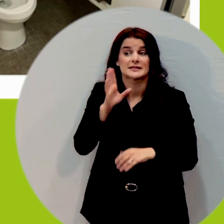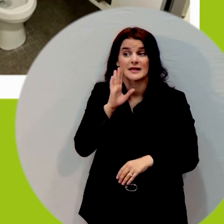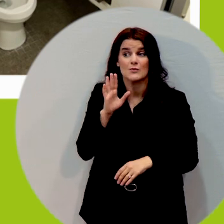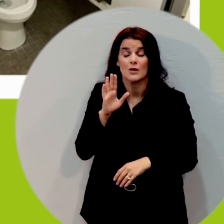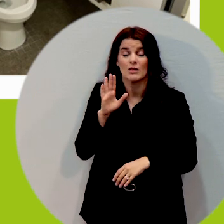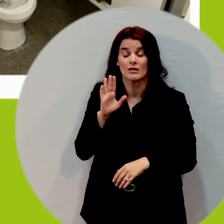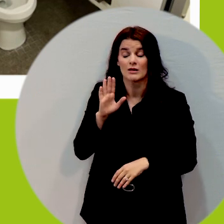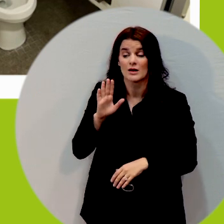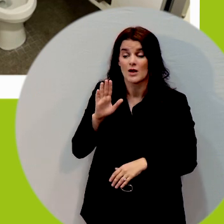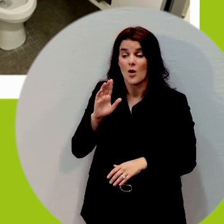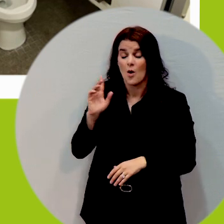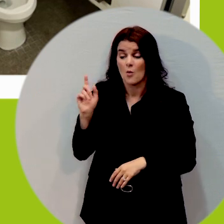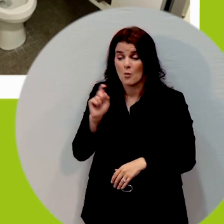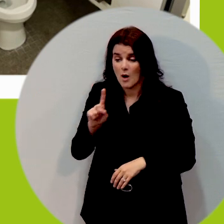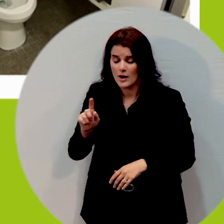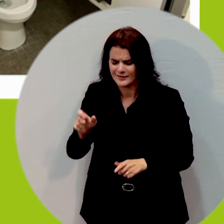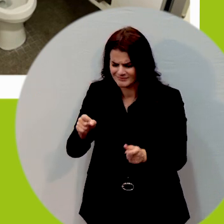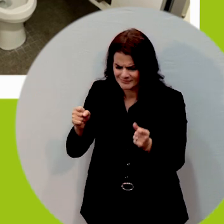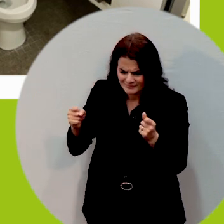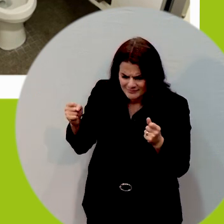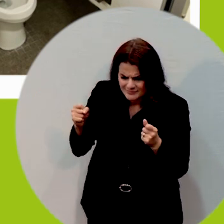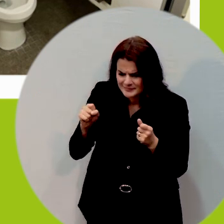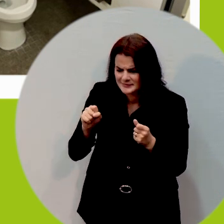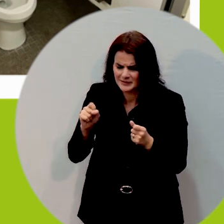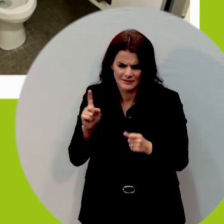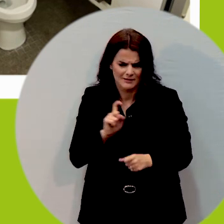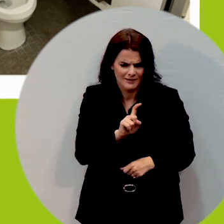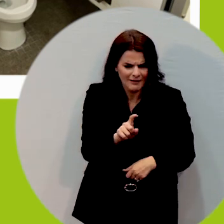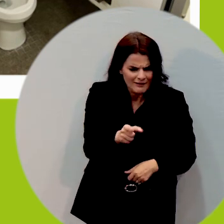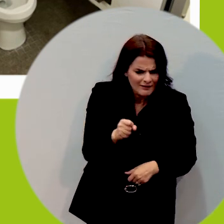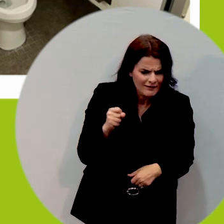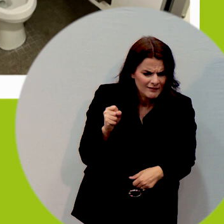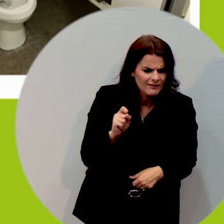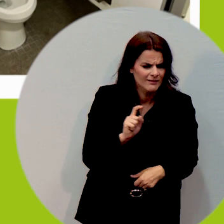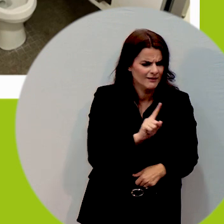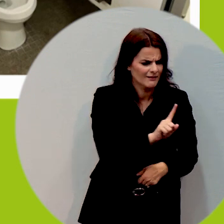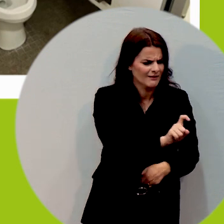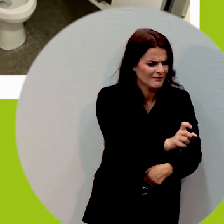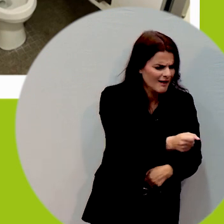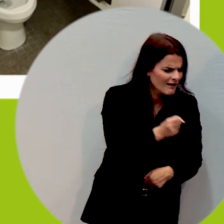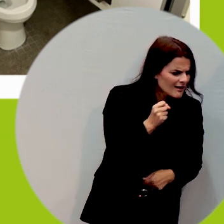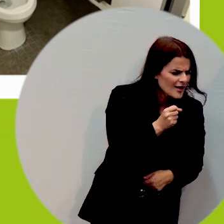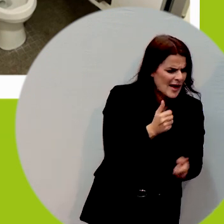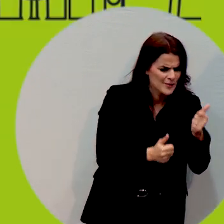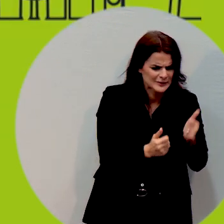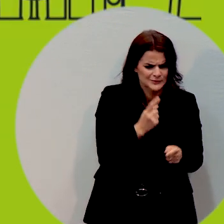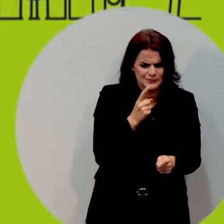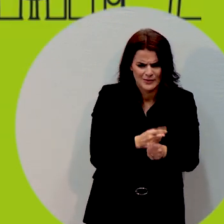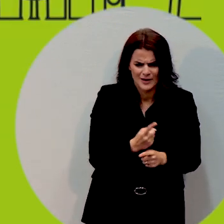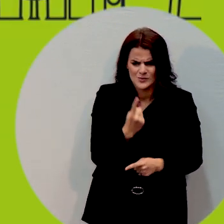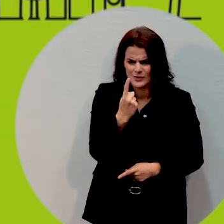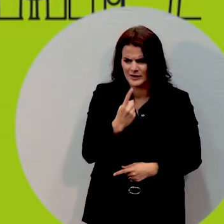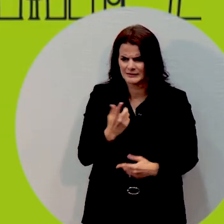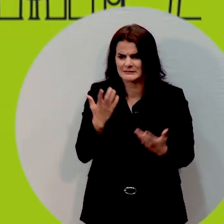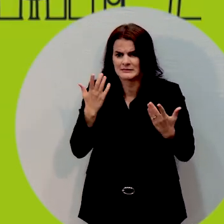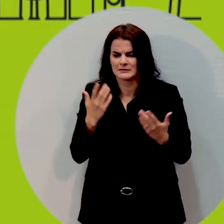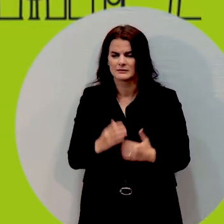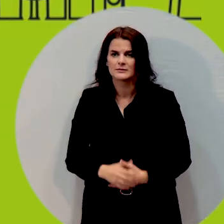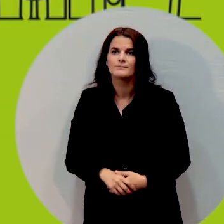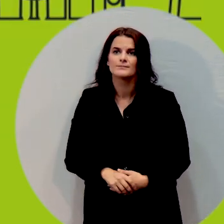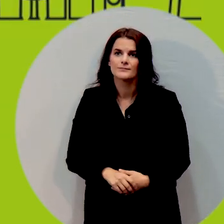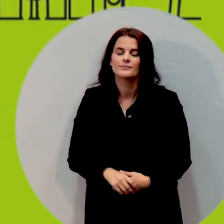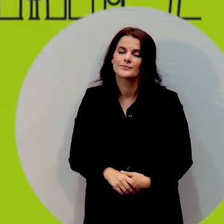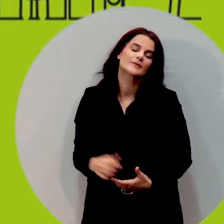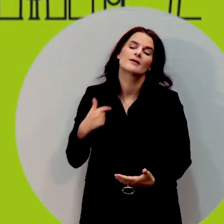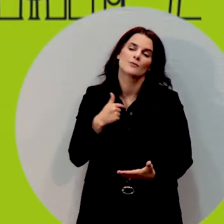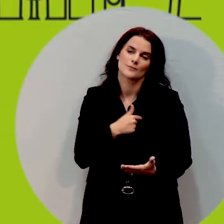so in this project we've recommended adding colour contrast within the restroom i'd like to say